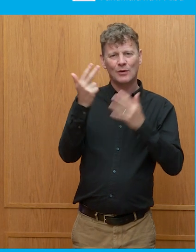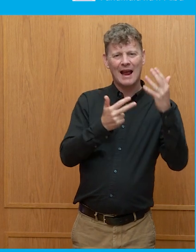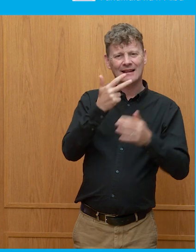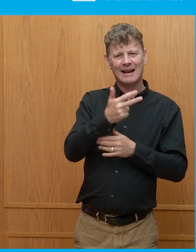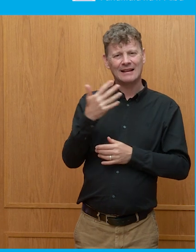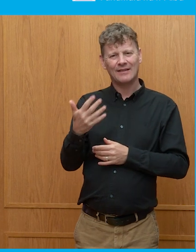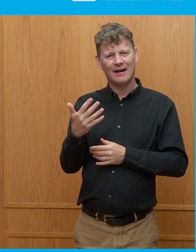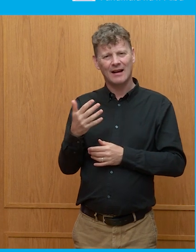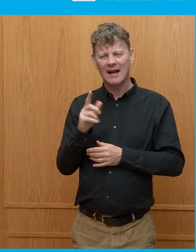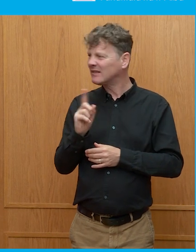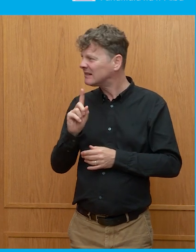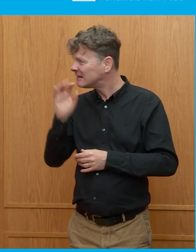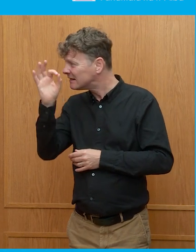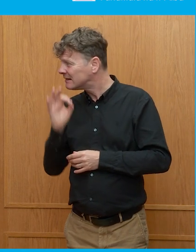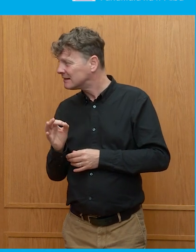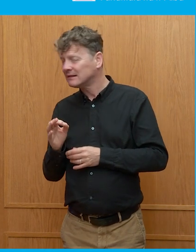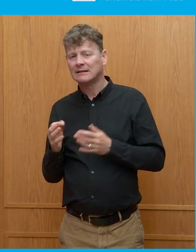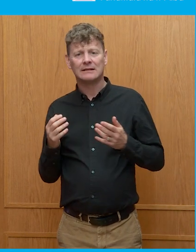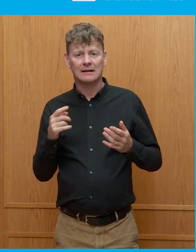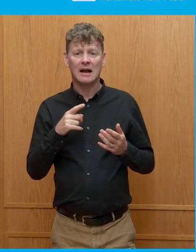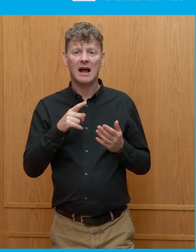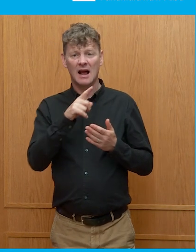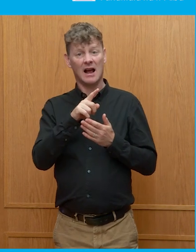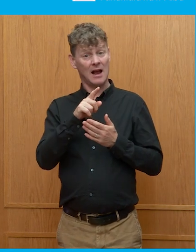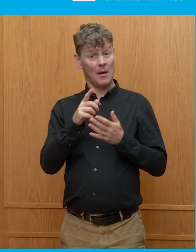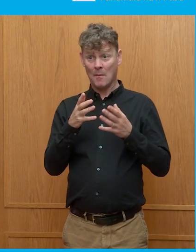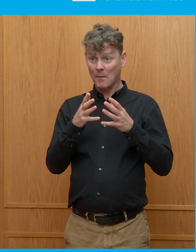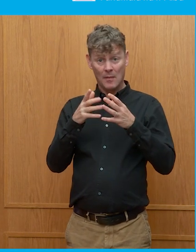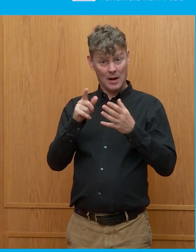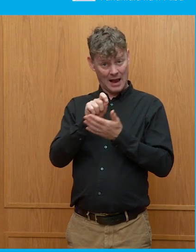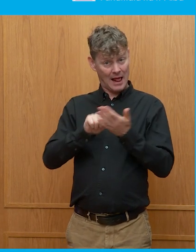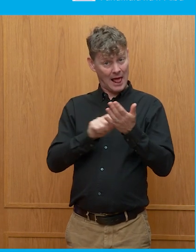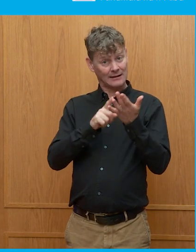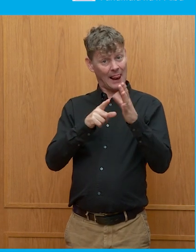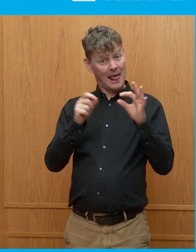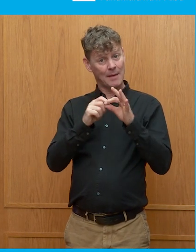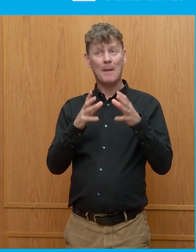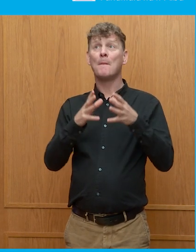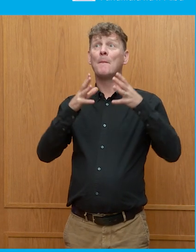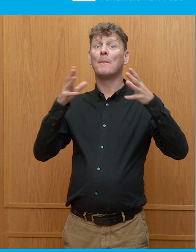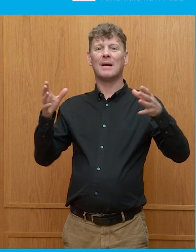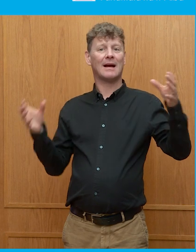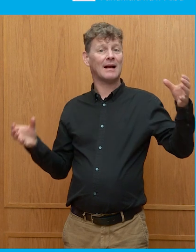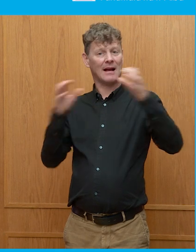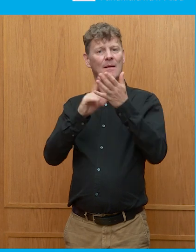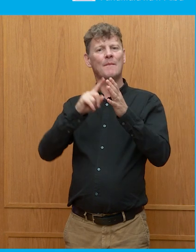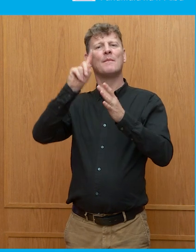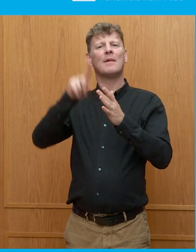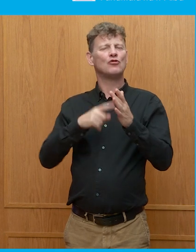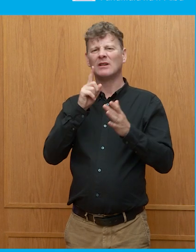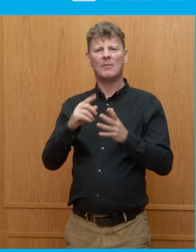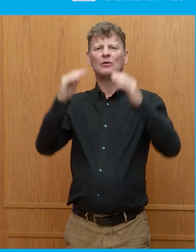Yeah, it was. And elected a government with a massive majority on the lowest share of the vote.